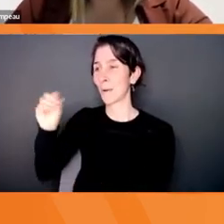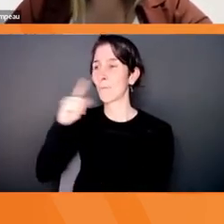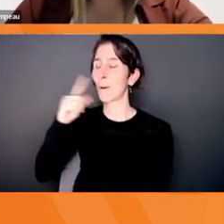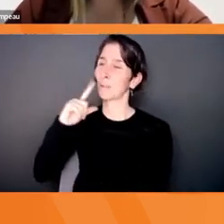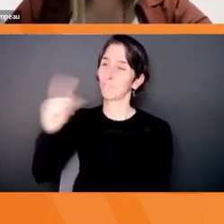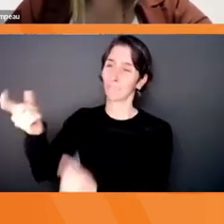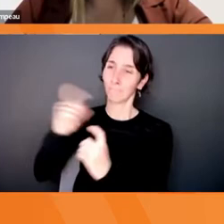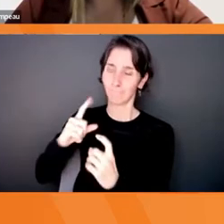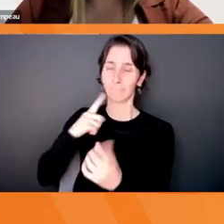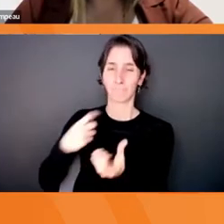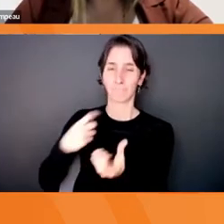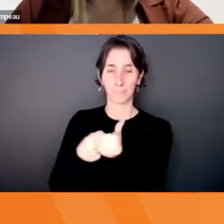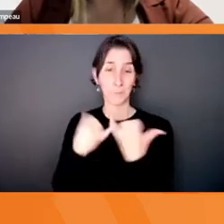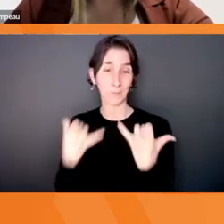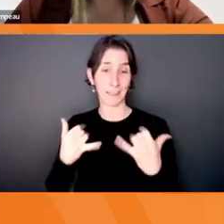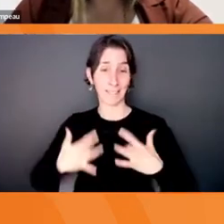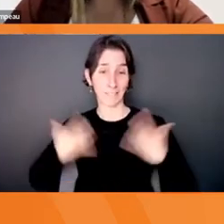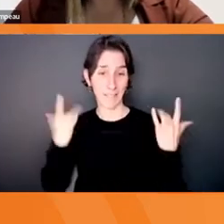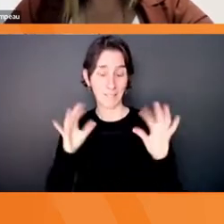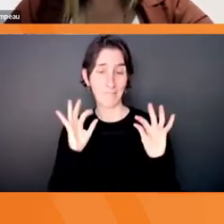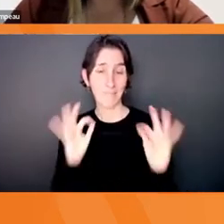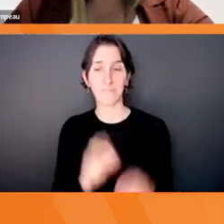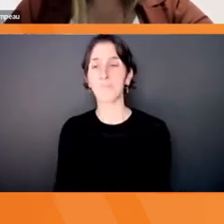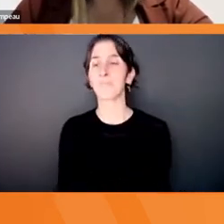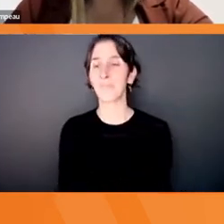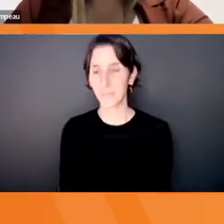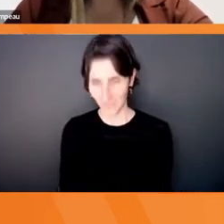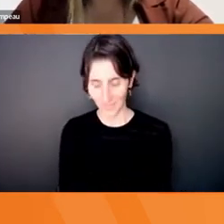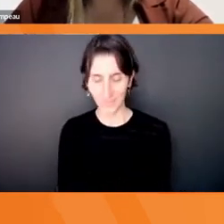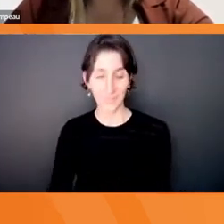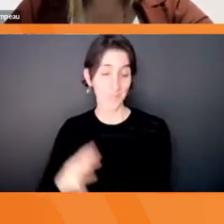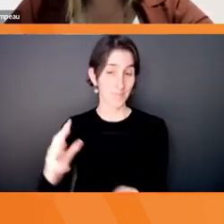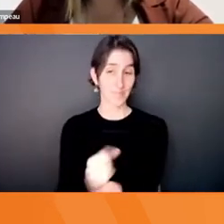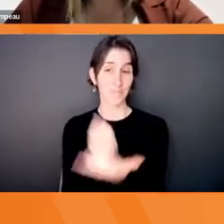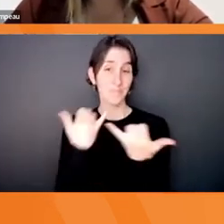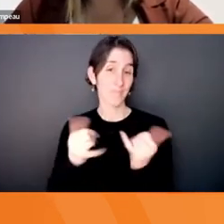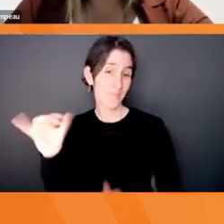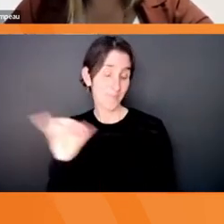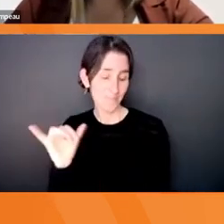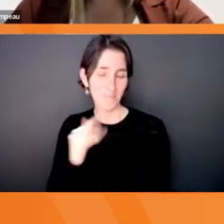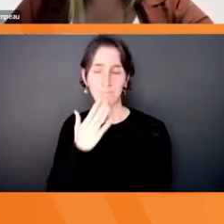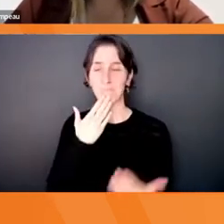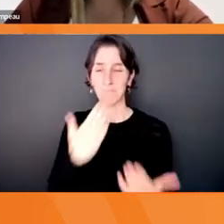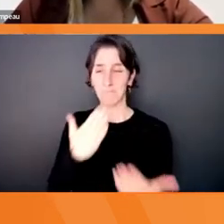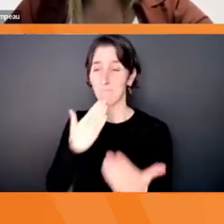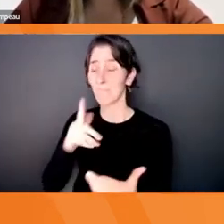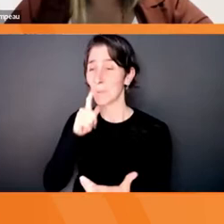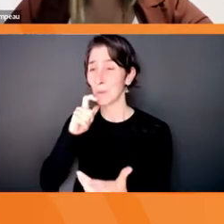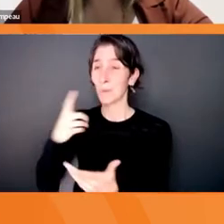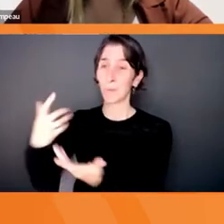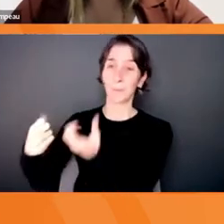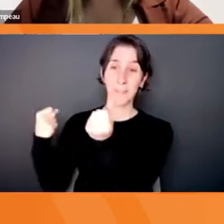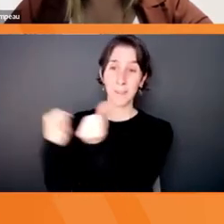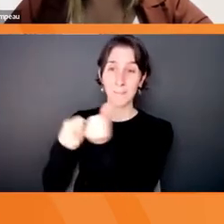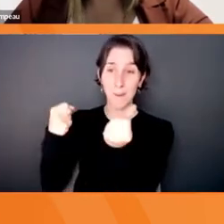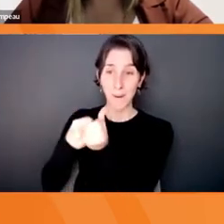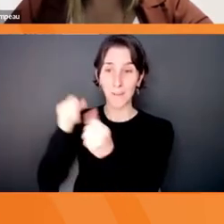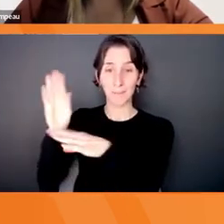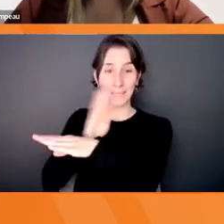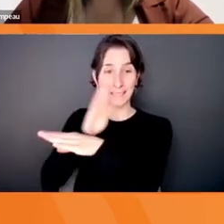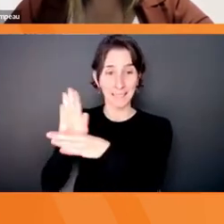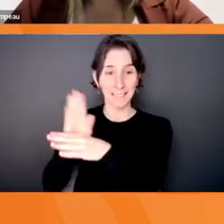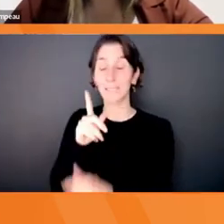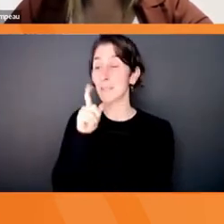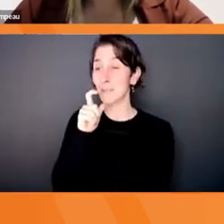us here today. While I'm here, I would also like to thank our corporate sponsors Ernst & Young,